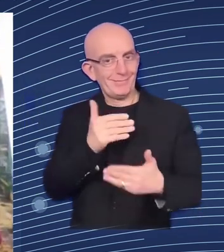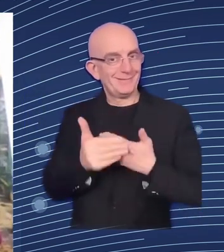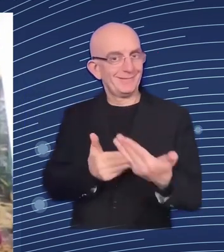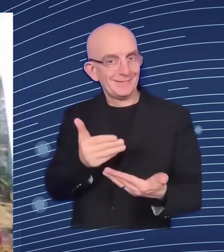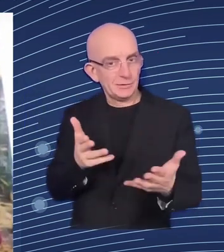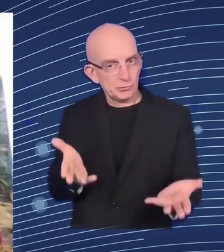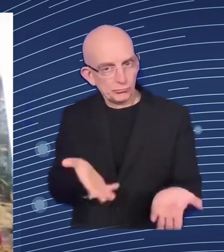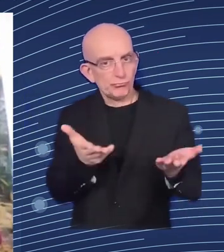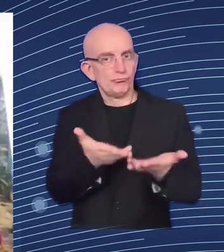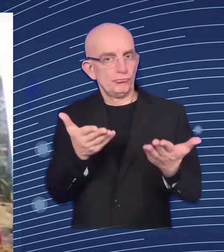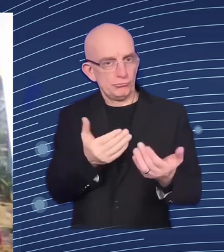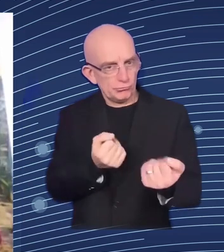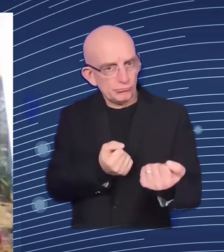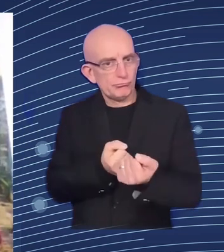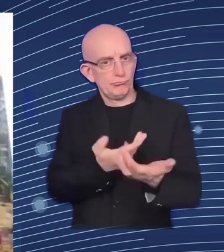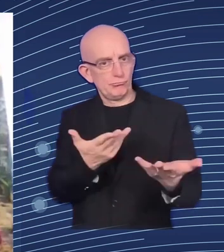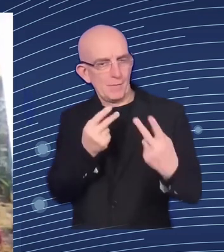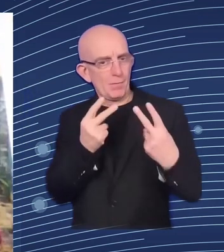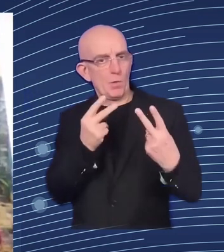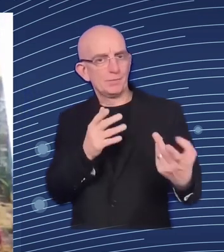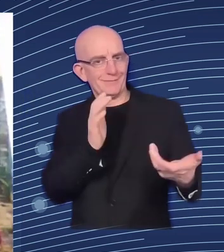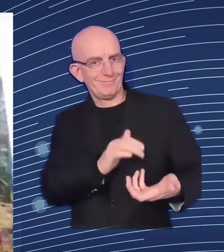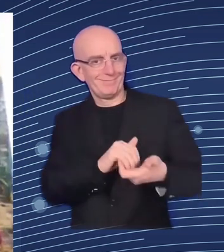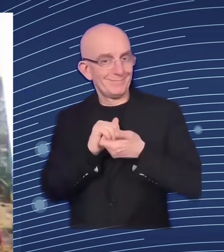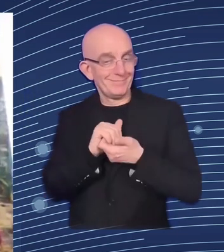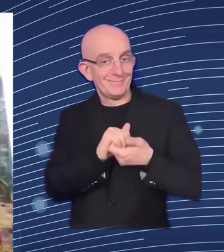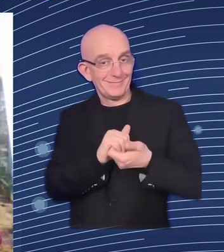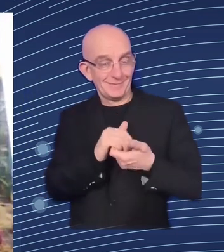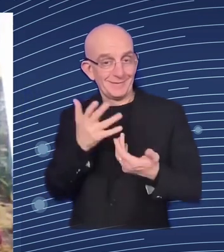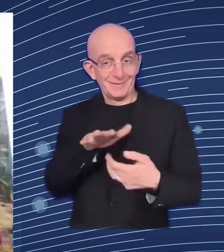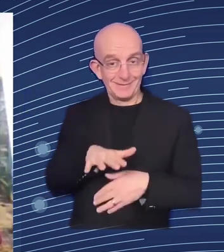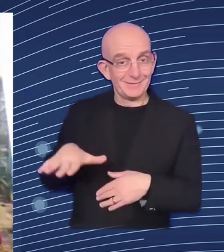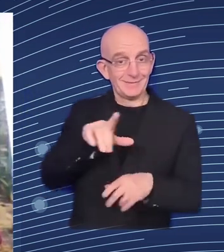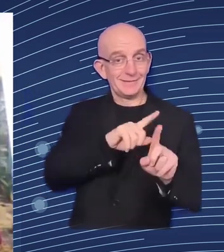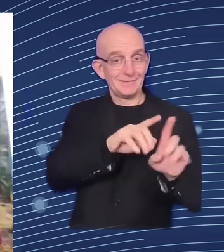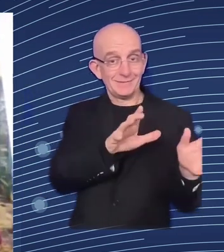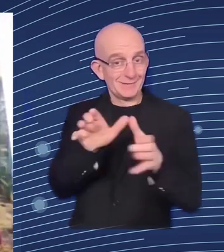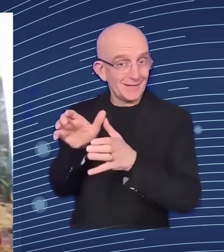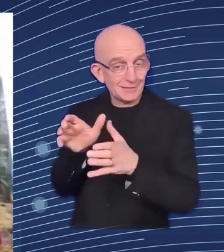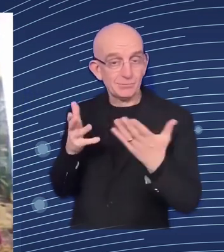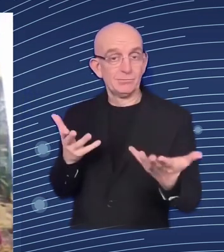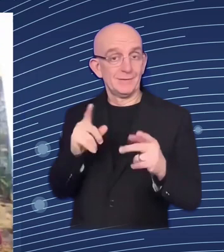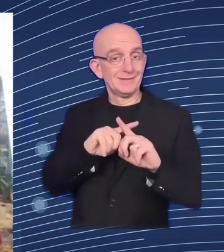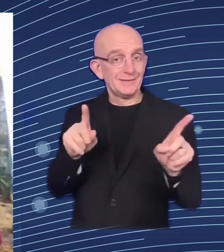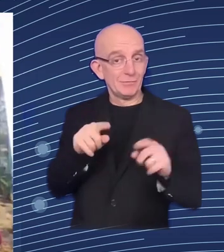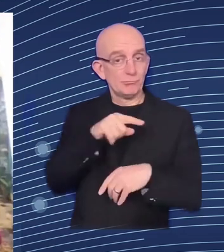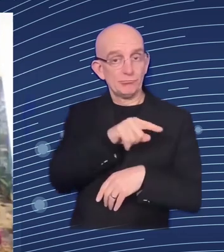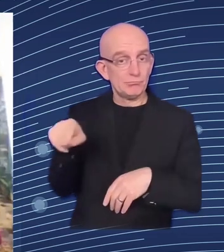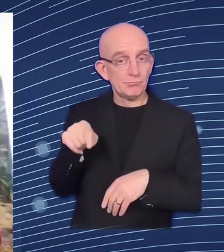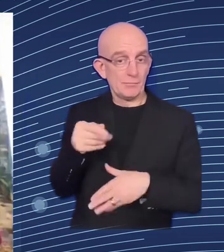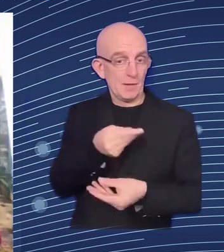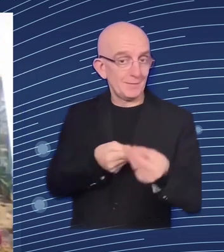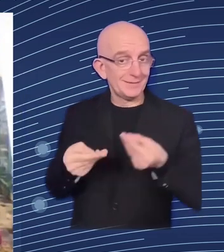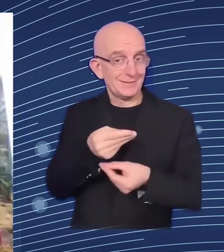as well as international donors and finally i want to say that the support of human